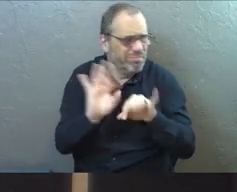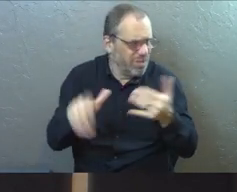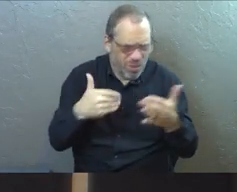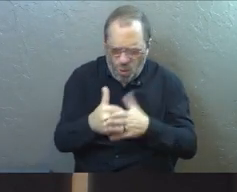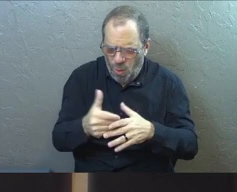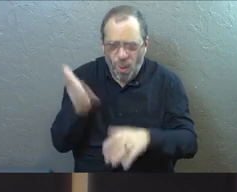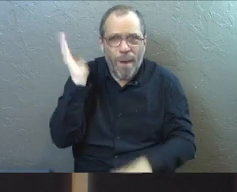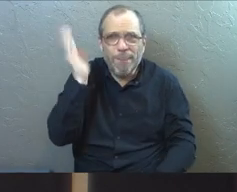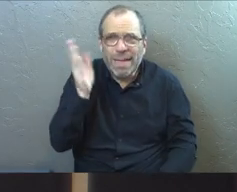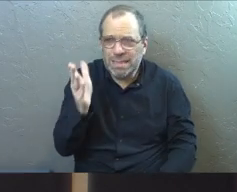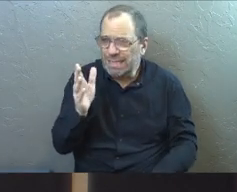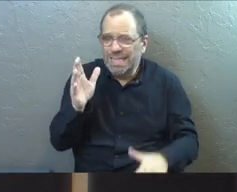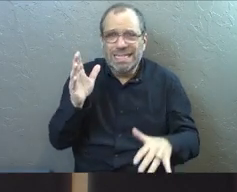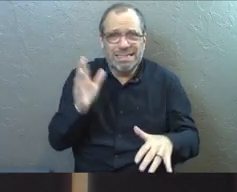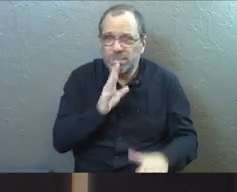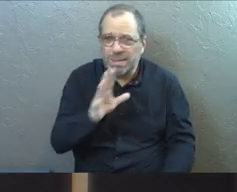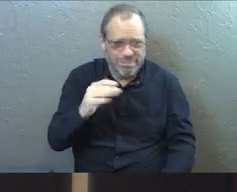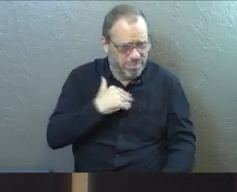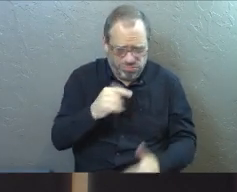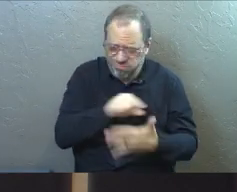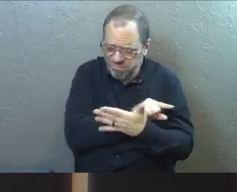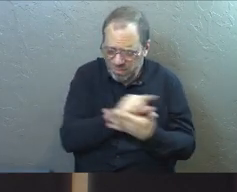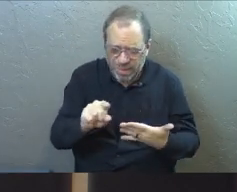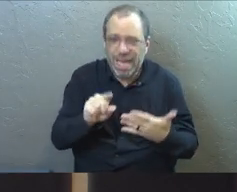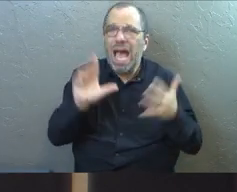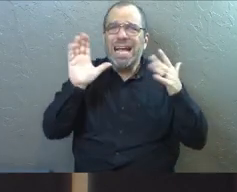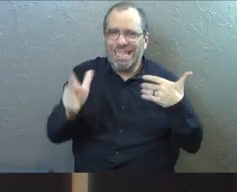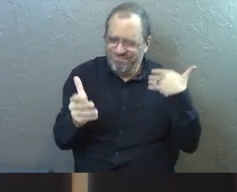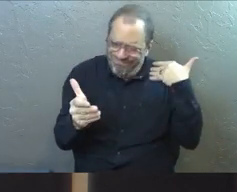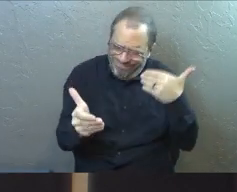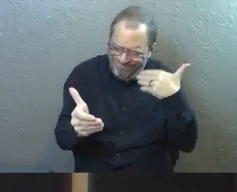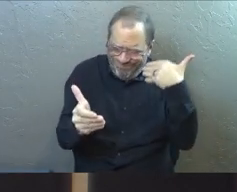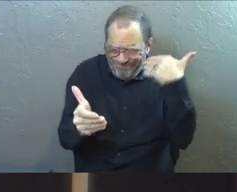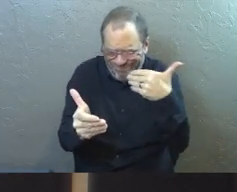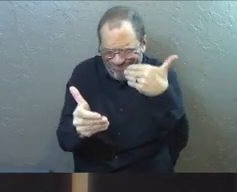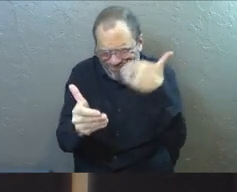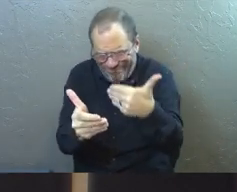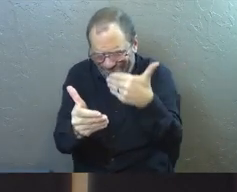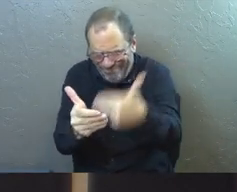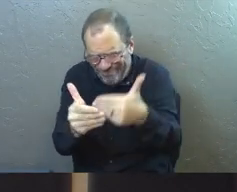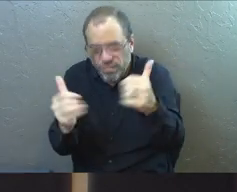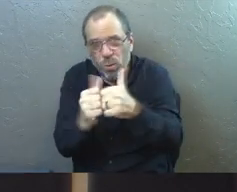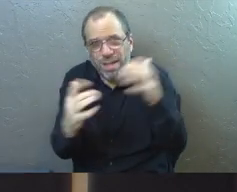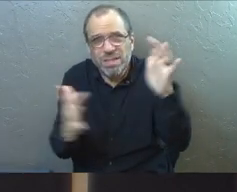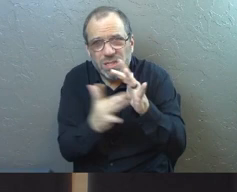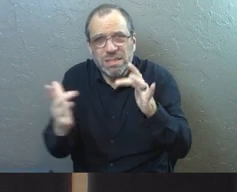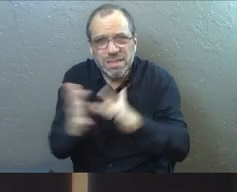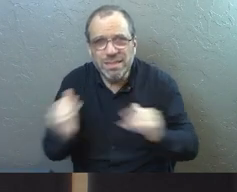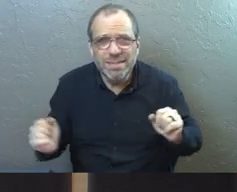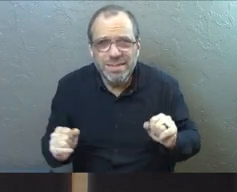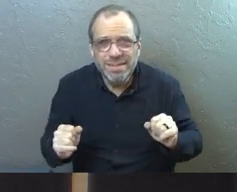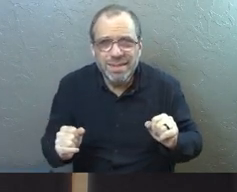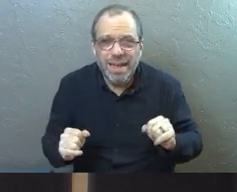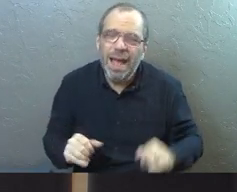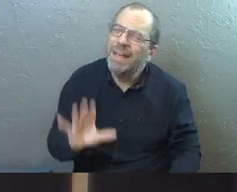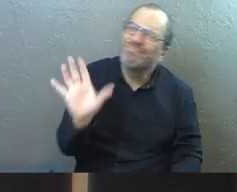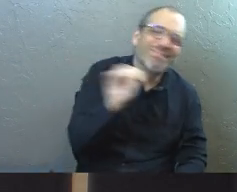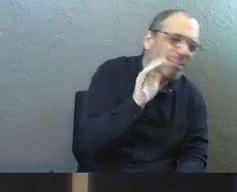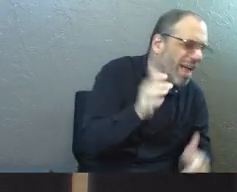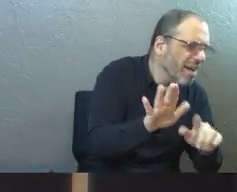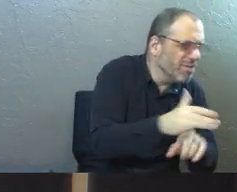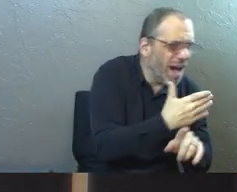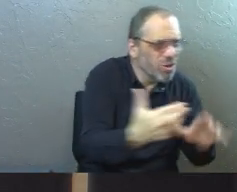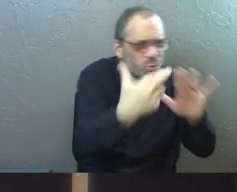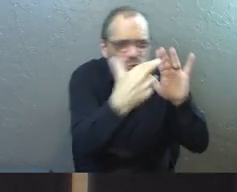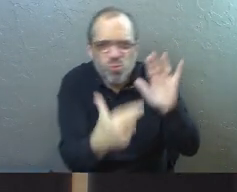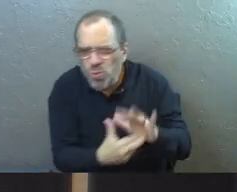this whole message, this whole idea that's been speaking to me all week. Get as close as possible to him. I'm not trying to follow